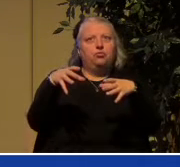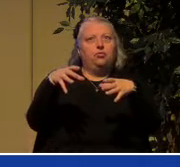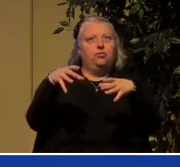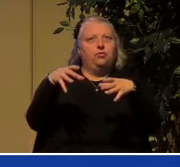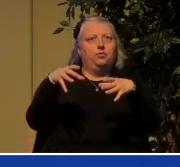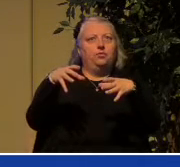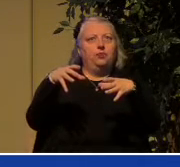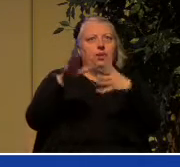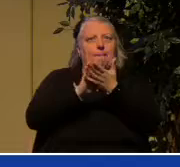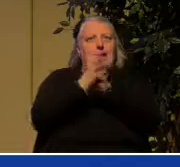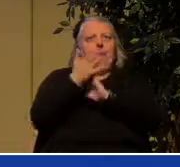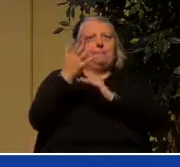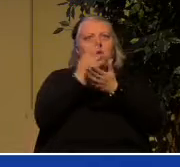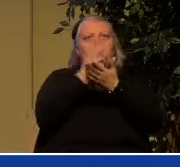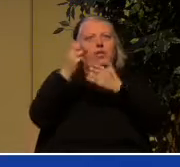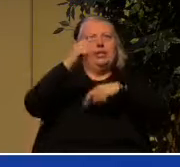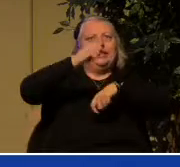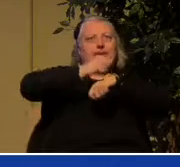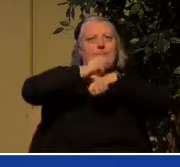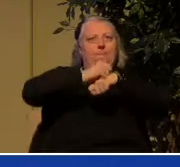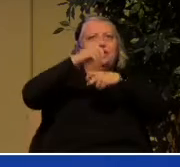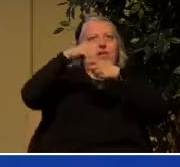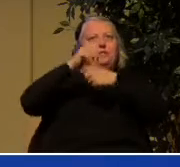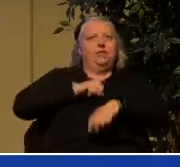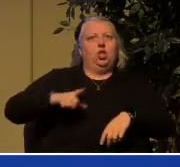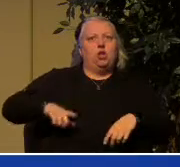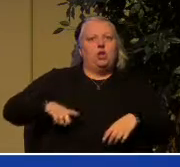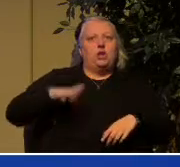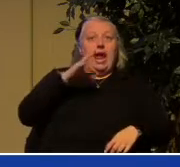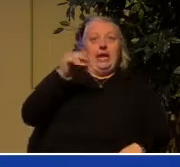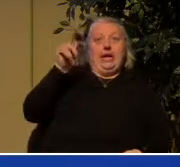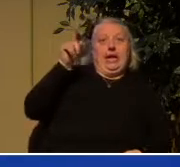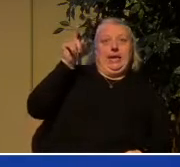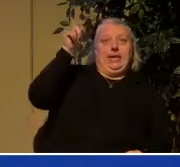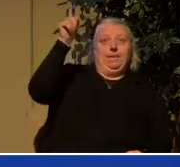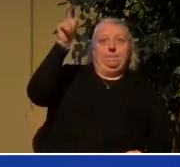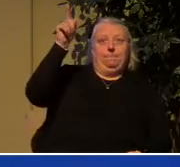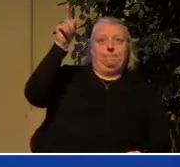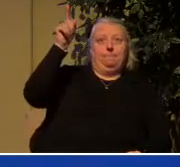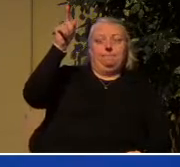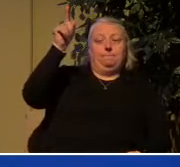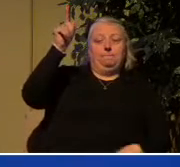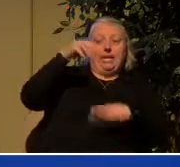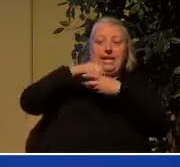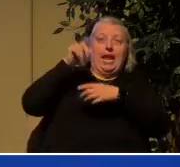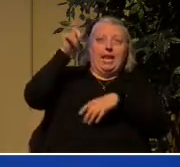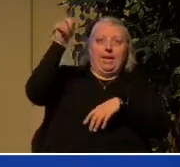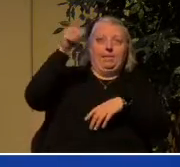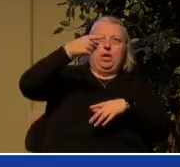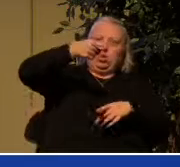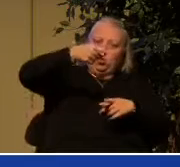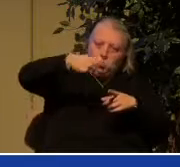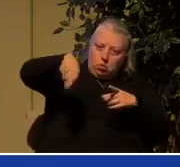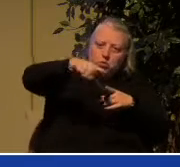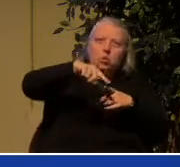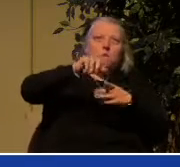is in Christ speaking to the Gentiles you too are being built together to becoming a dwelling